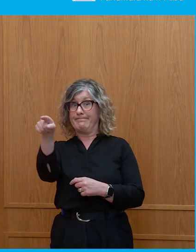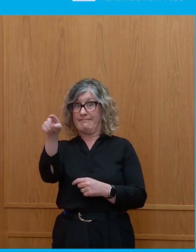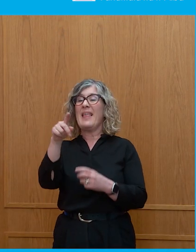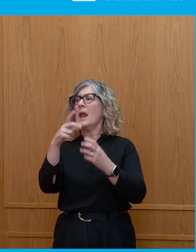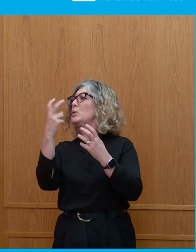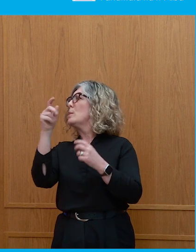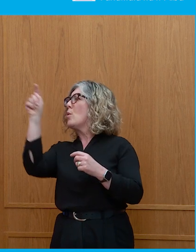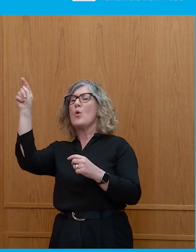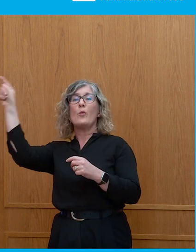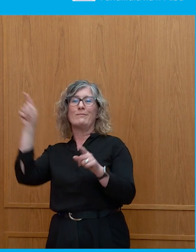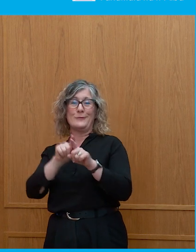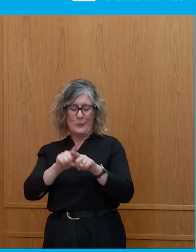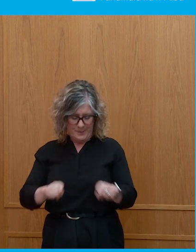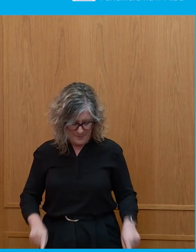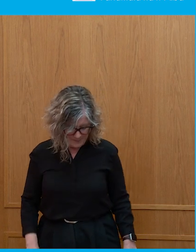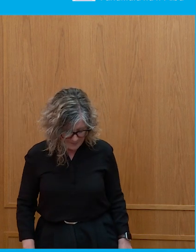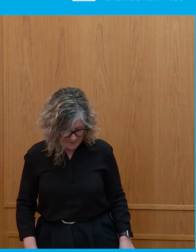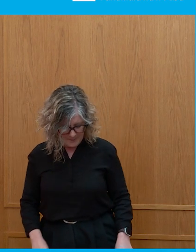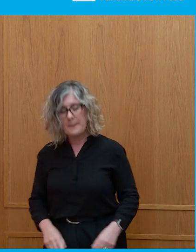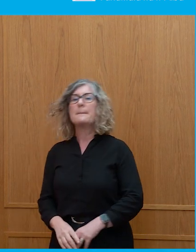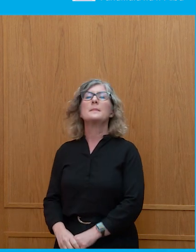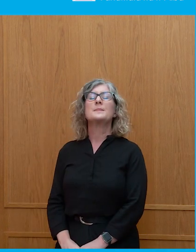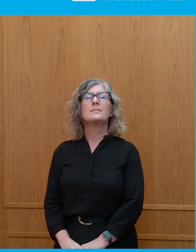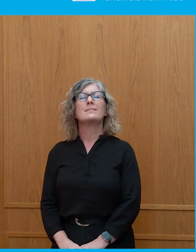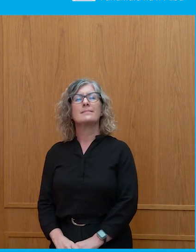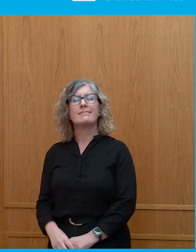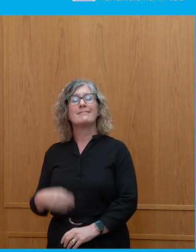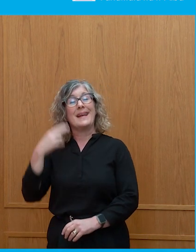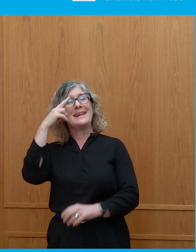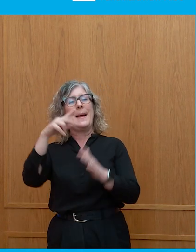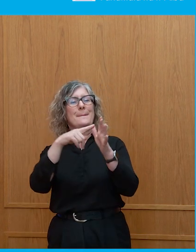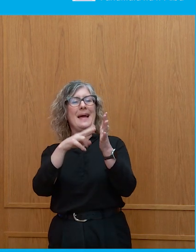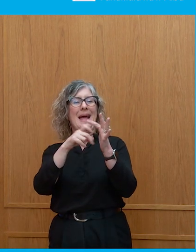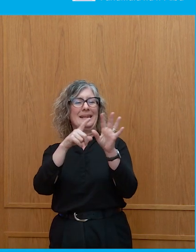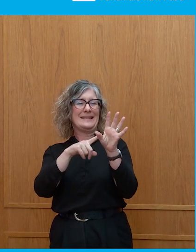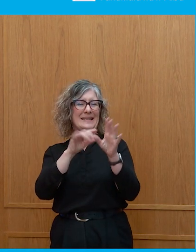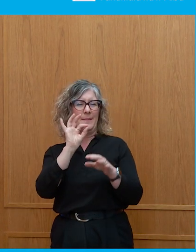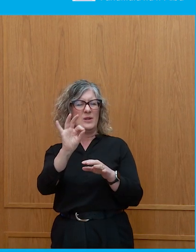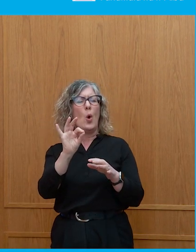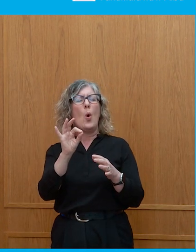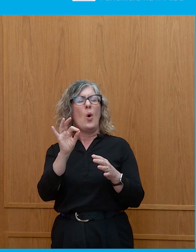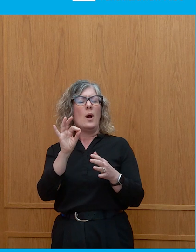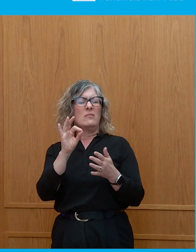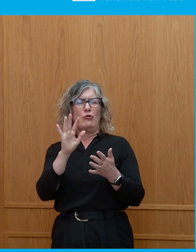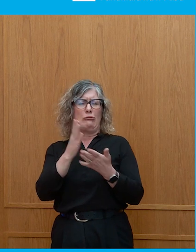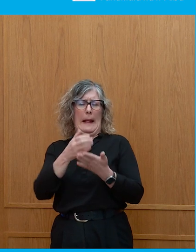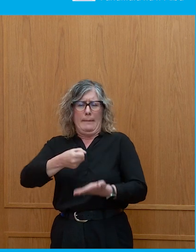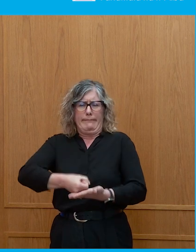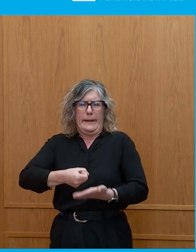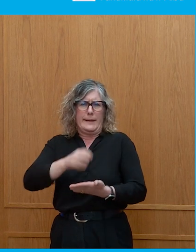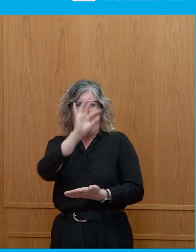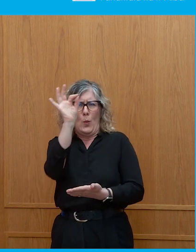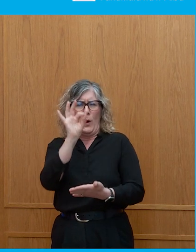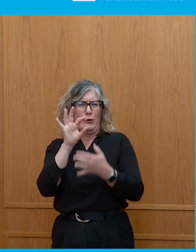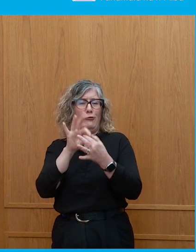a question as well. Hello, I'm Andy. It's just kind of a fundamental question on kind of democracy. So democracy is also rated